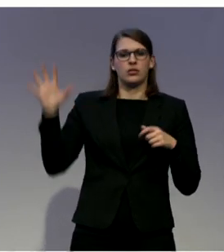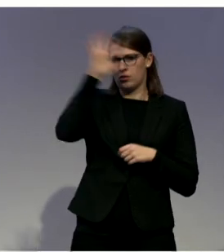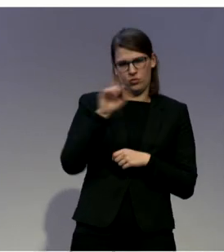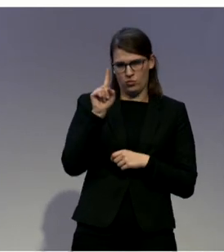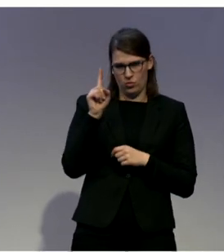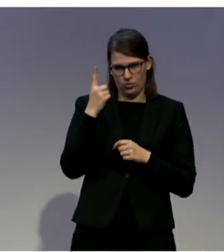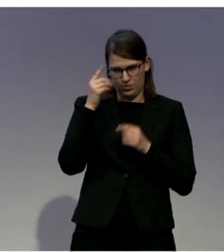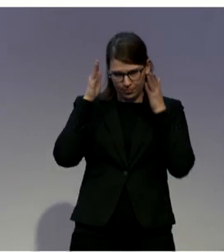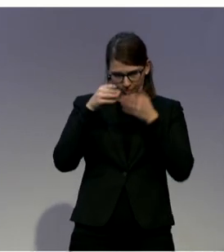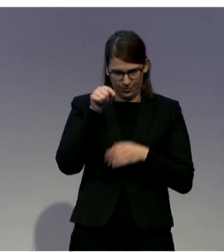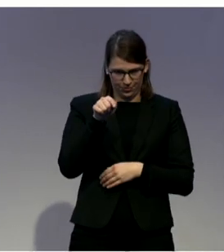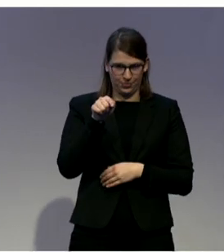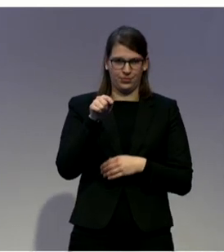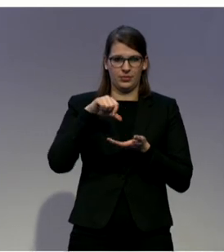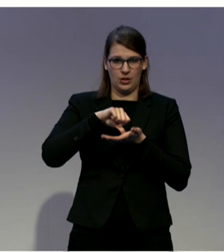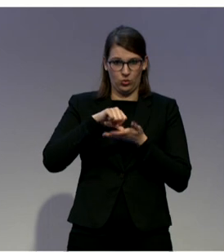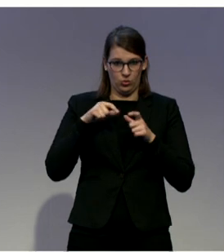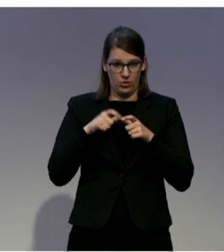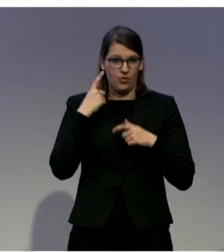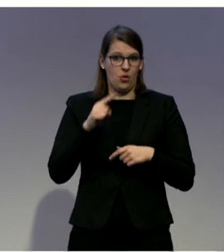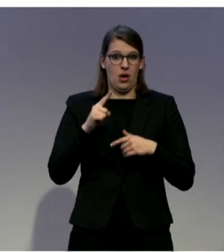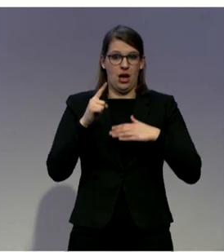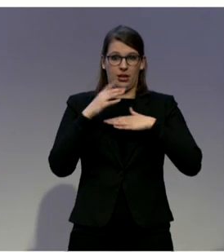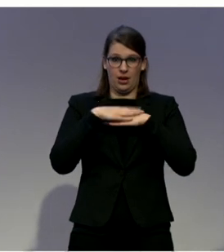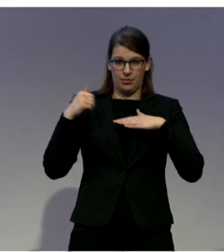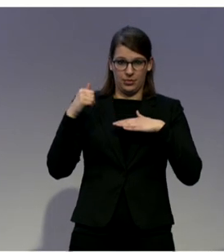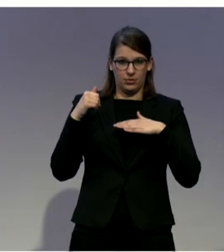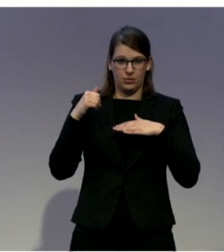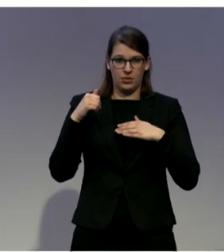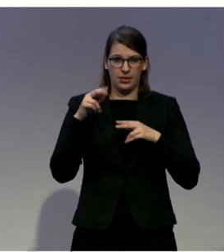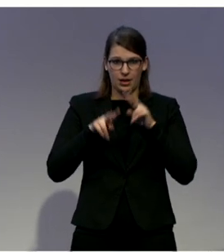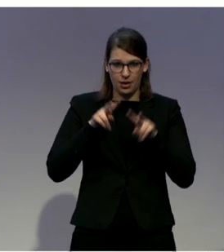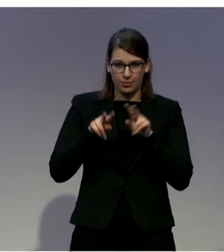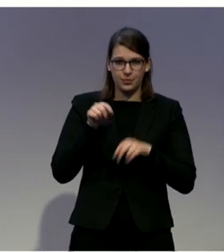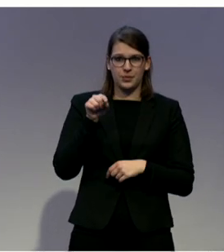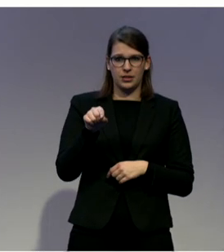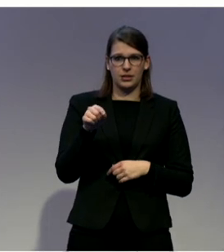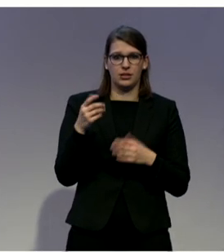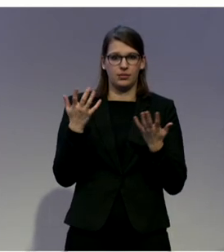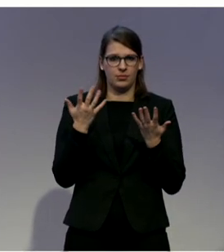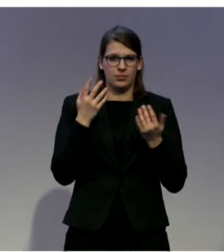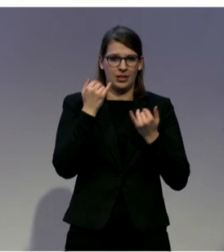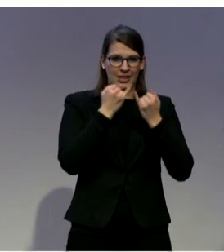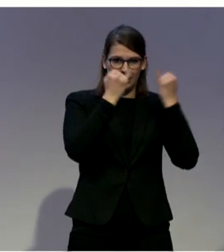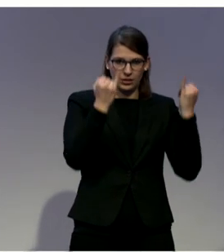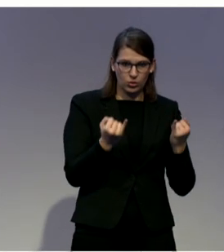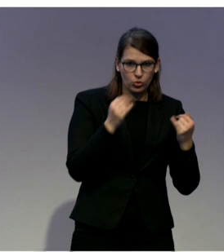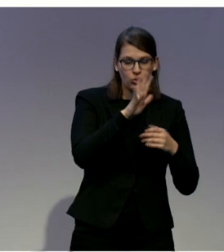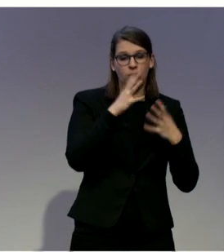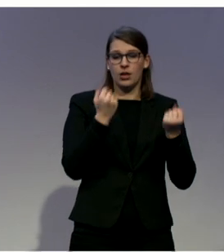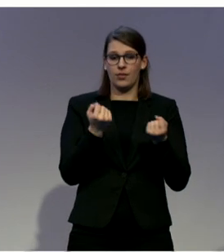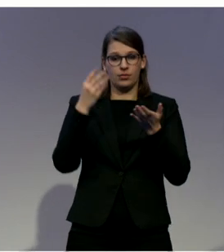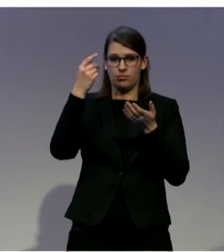is a governmental institution funded by the national budget. It provides the